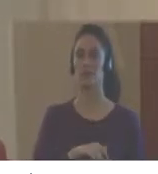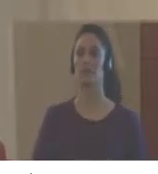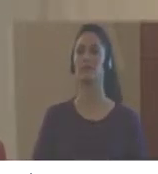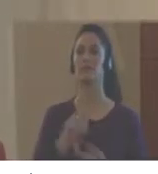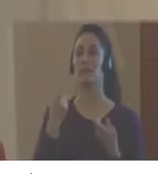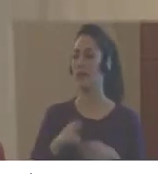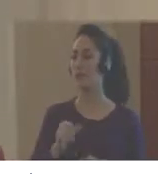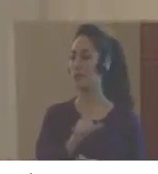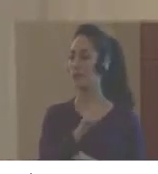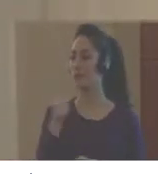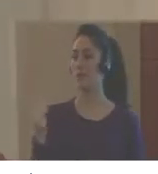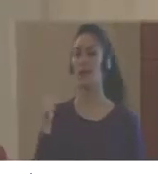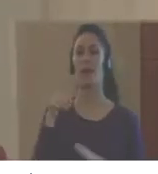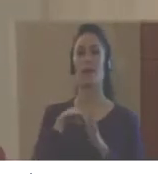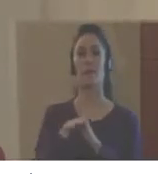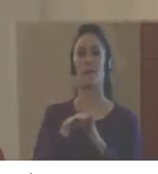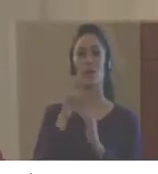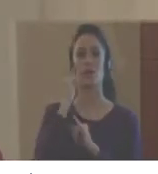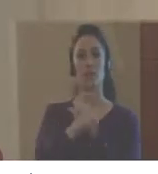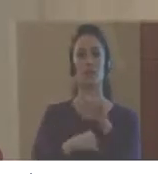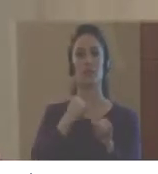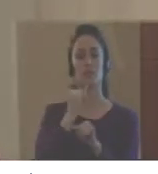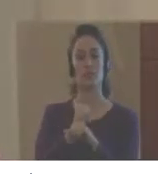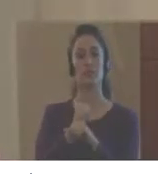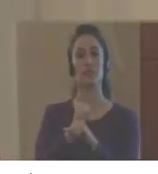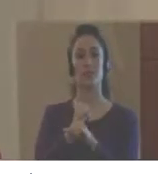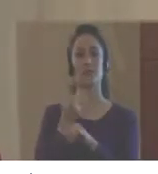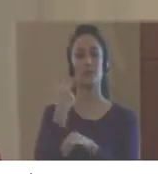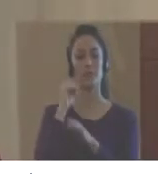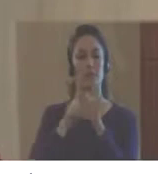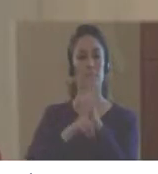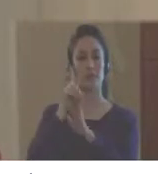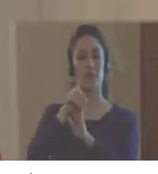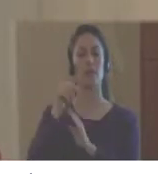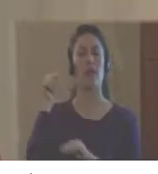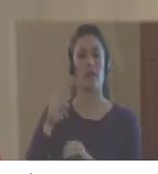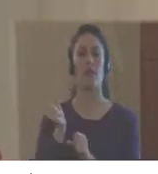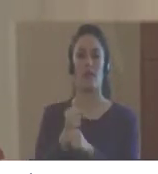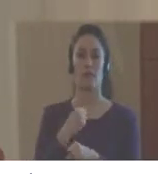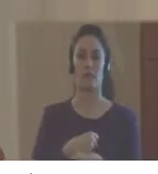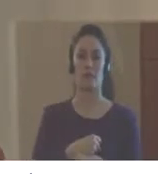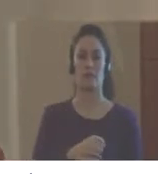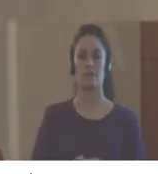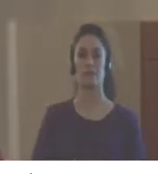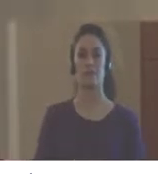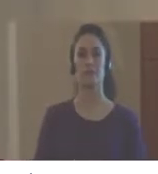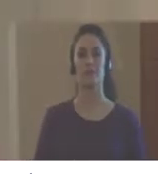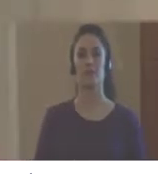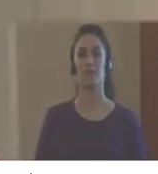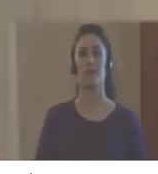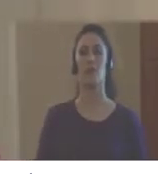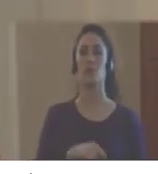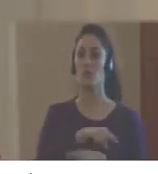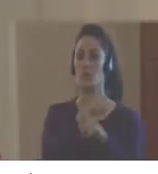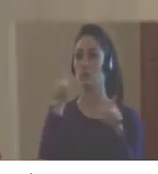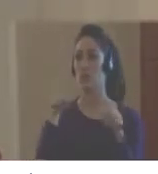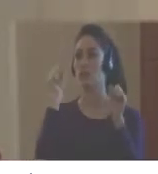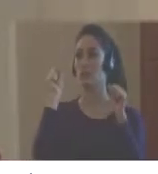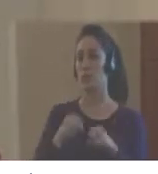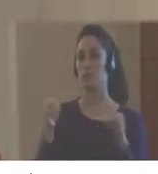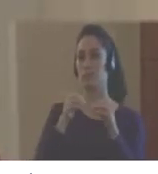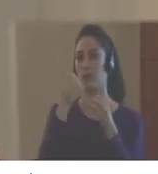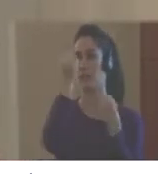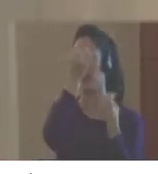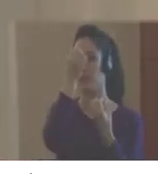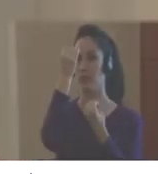This is linked to two other indicators that the IDB has developed. And, of course,